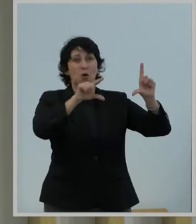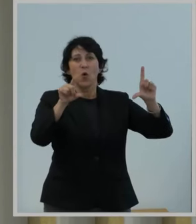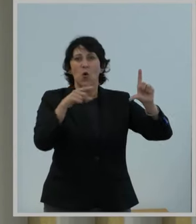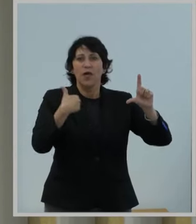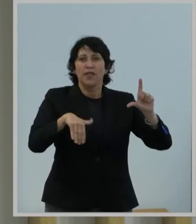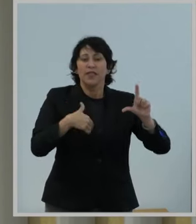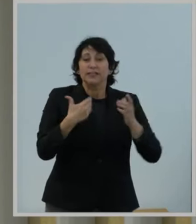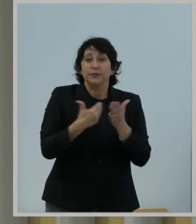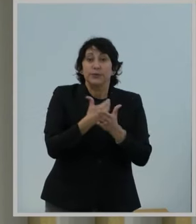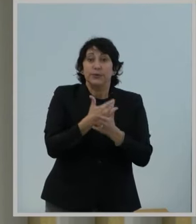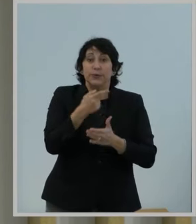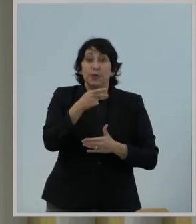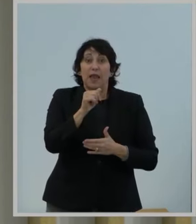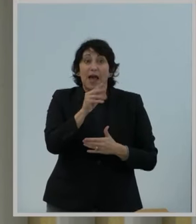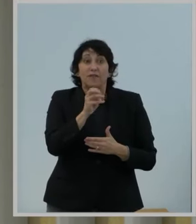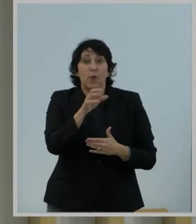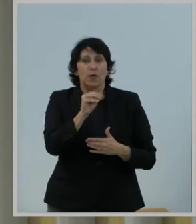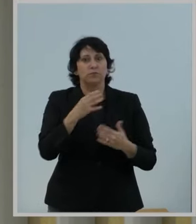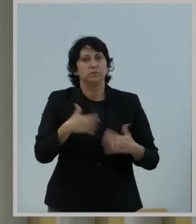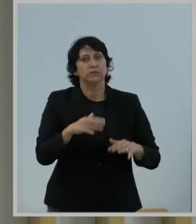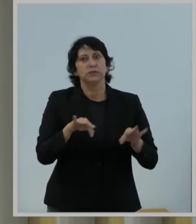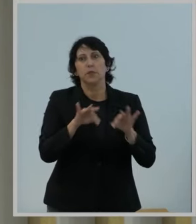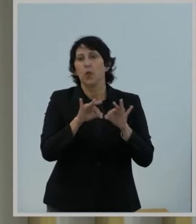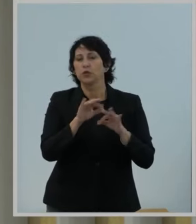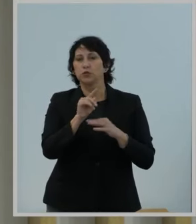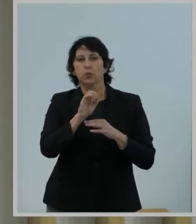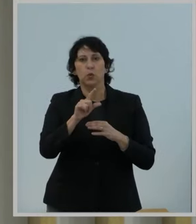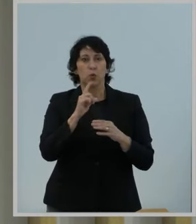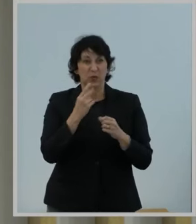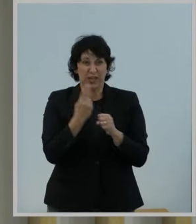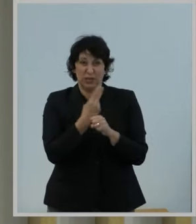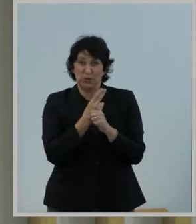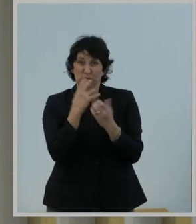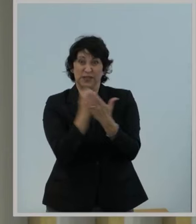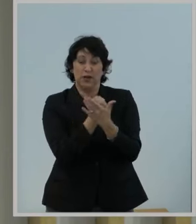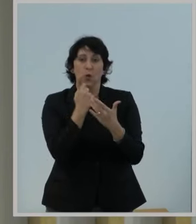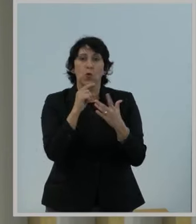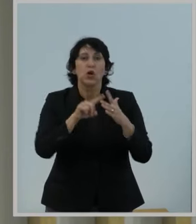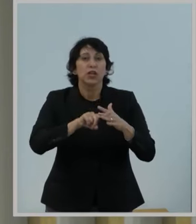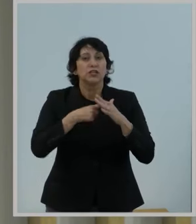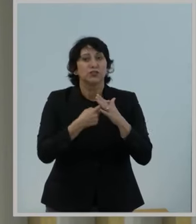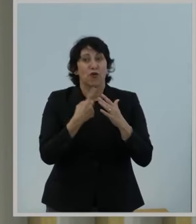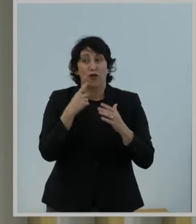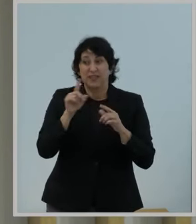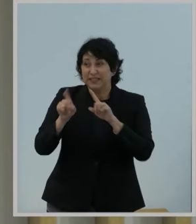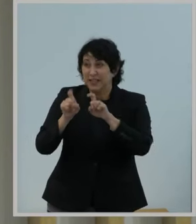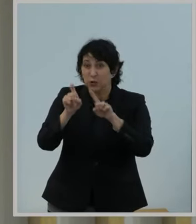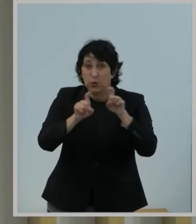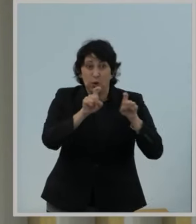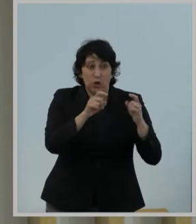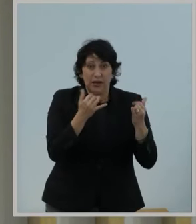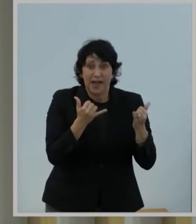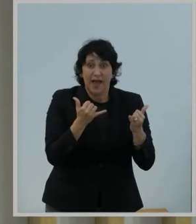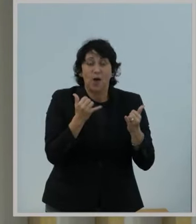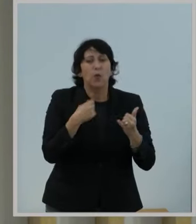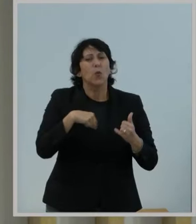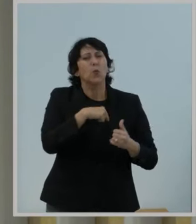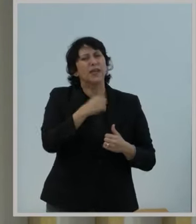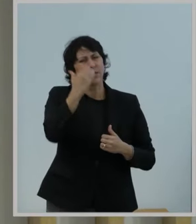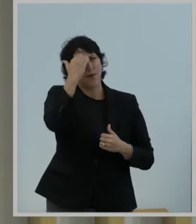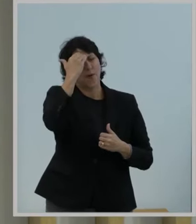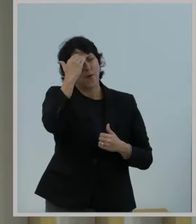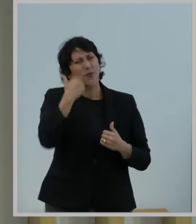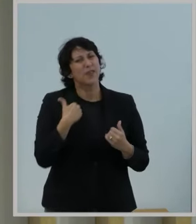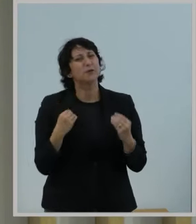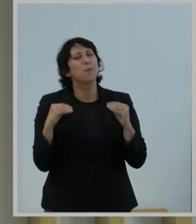important tool. To ensure we use it to its full potential, we are initiating this inquiry. That's because we know there is